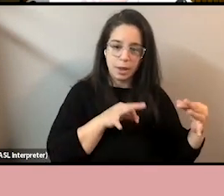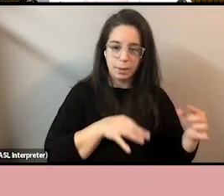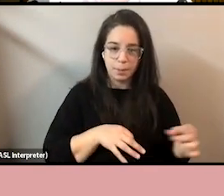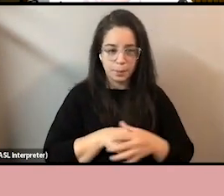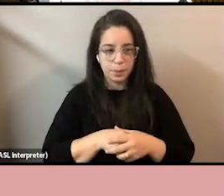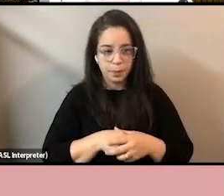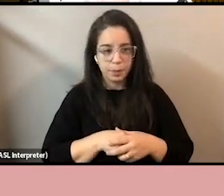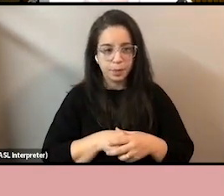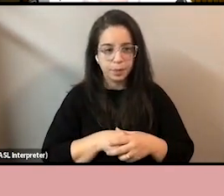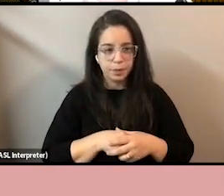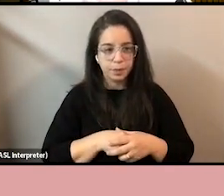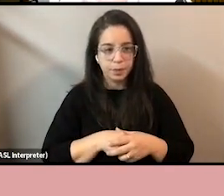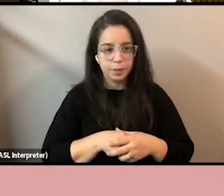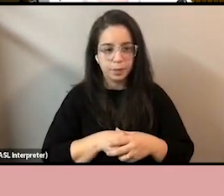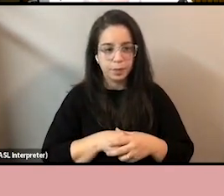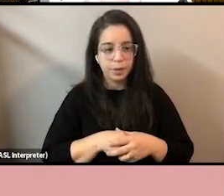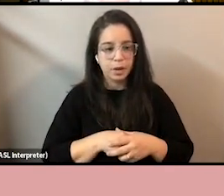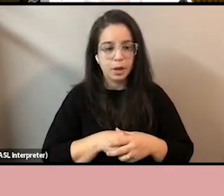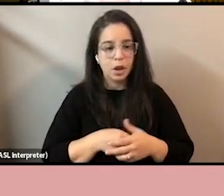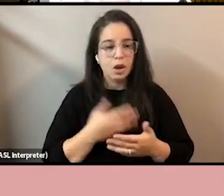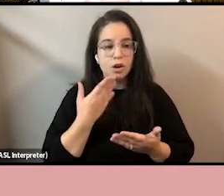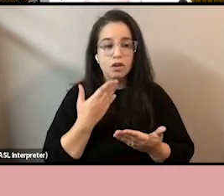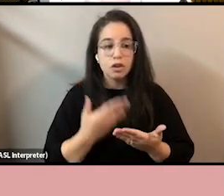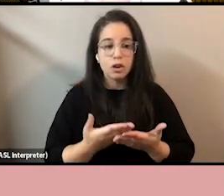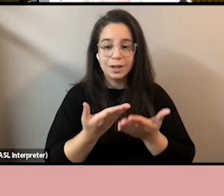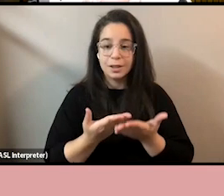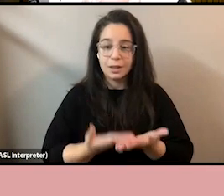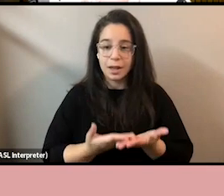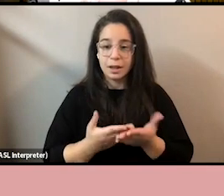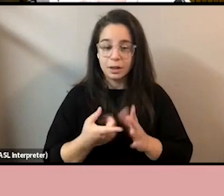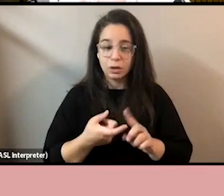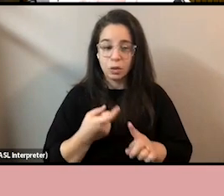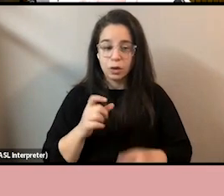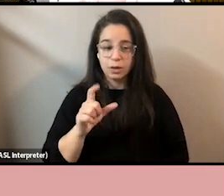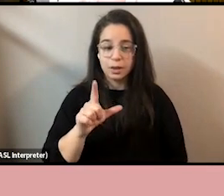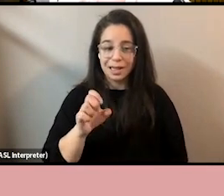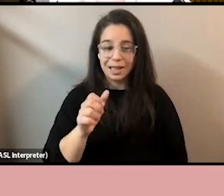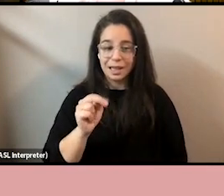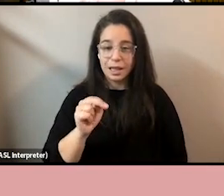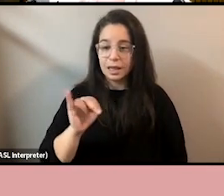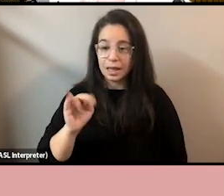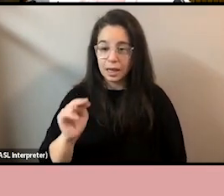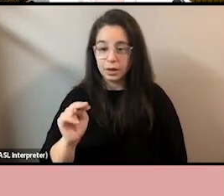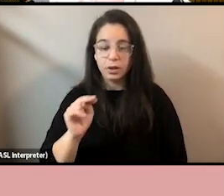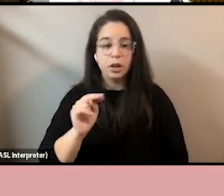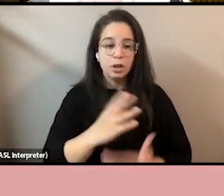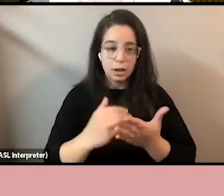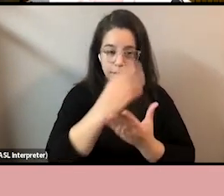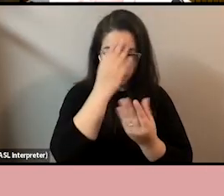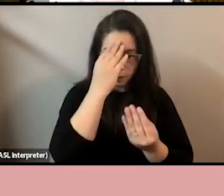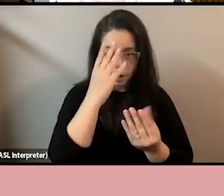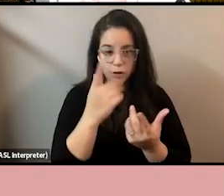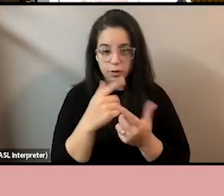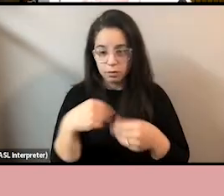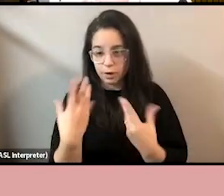Lean in is a really great data source. They're American. And so the majority of the data that they use and share is also American.